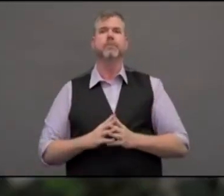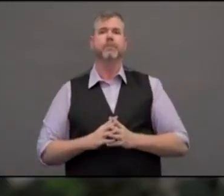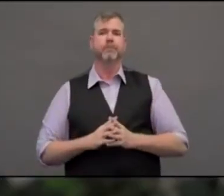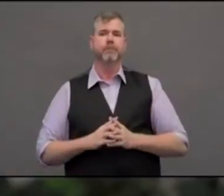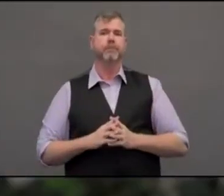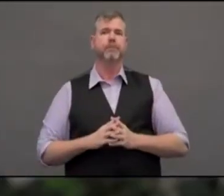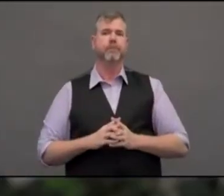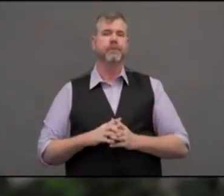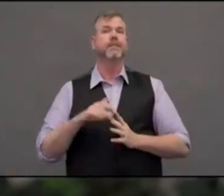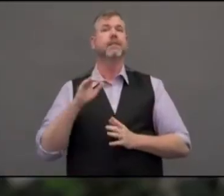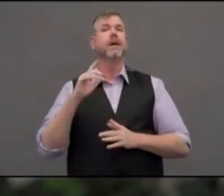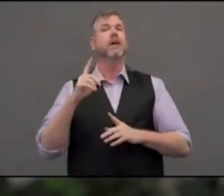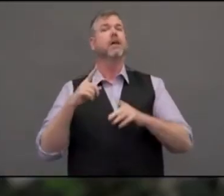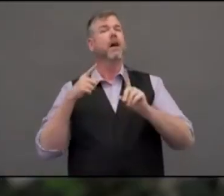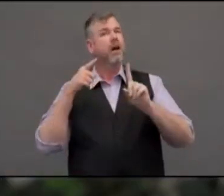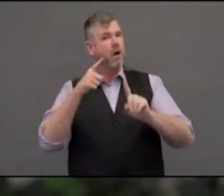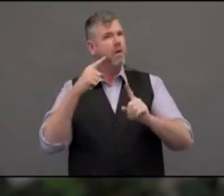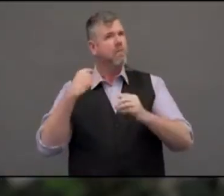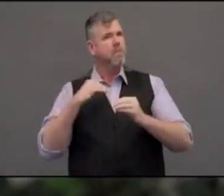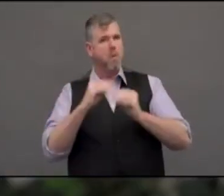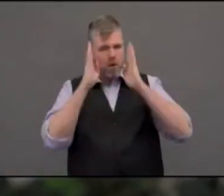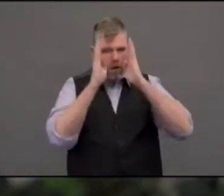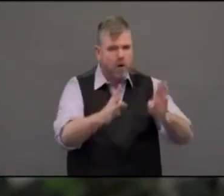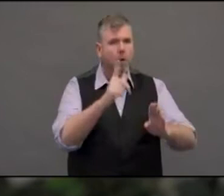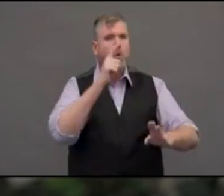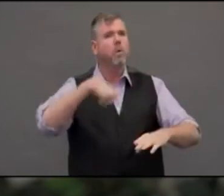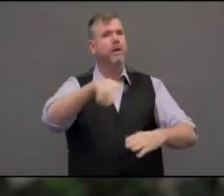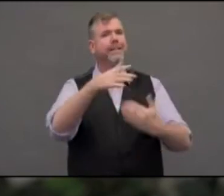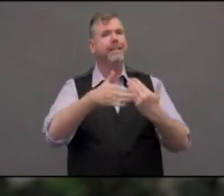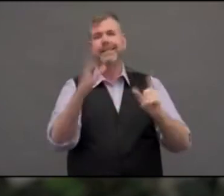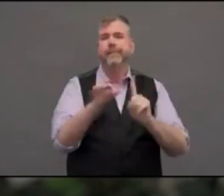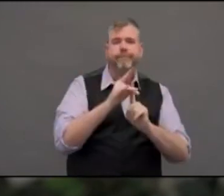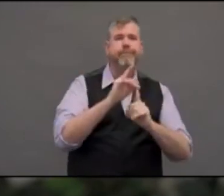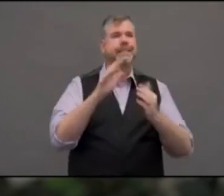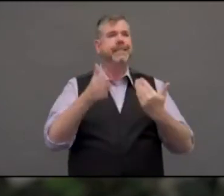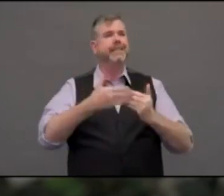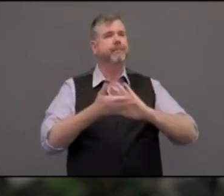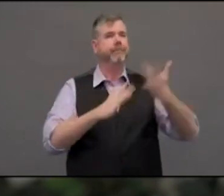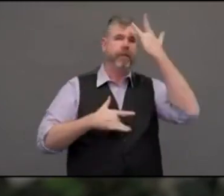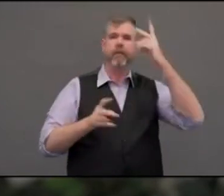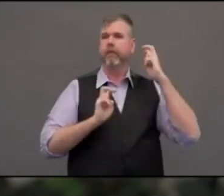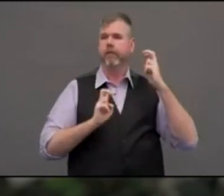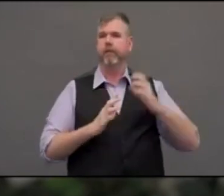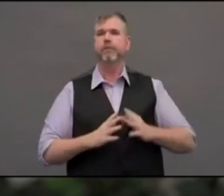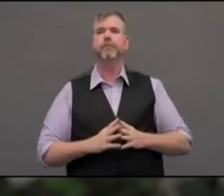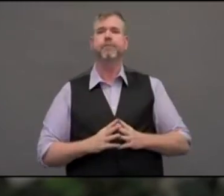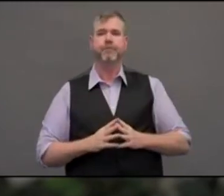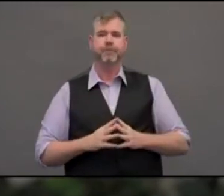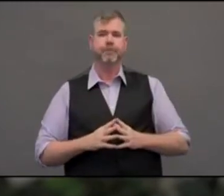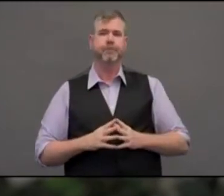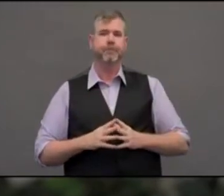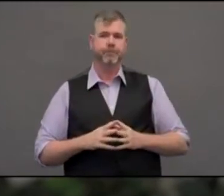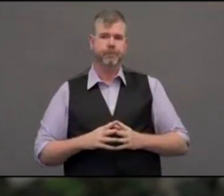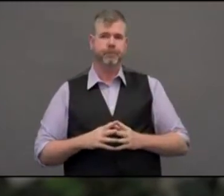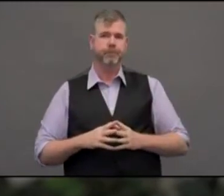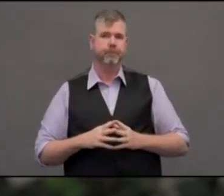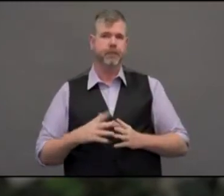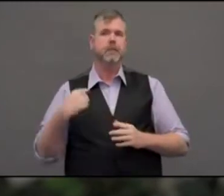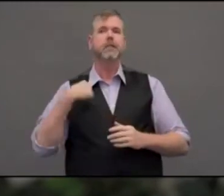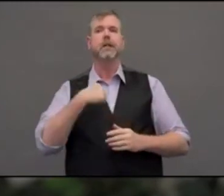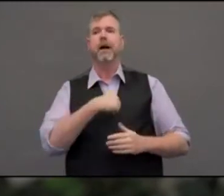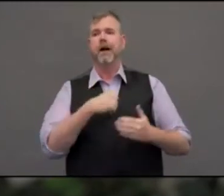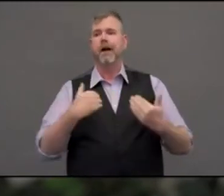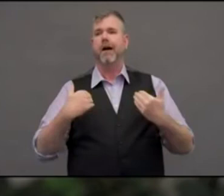to have the support of our board of supervisors and the leadership of Dr. Jeff Smith, the county executive, to have a robust